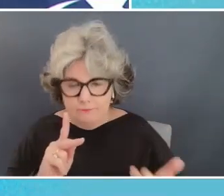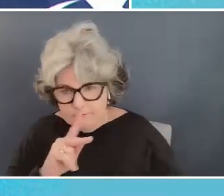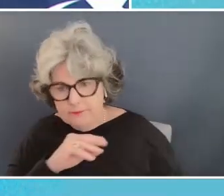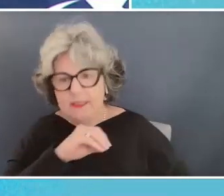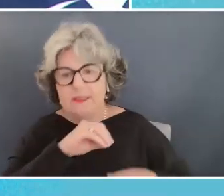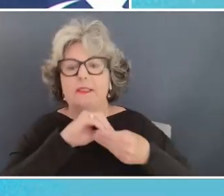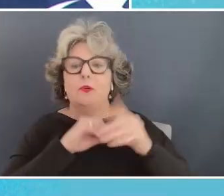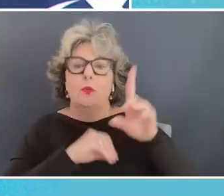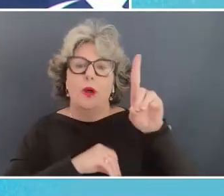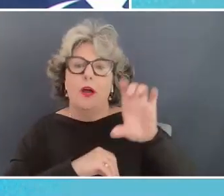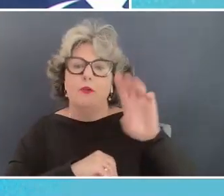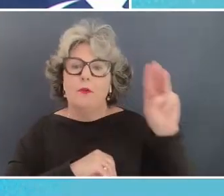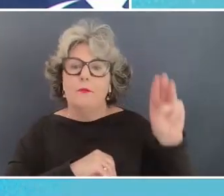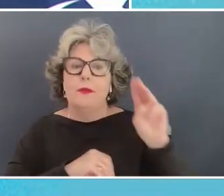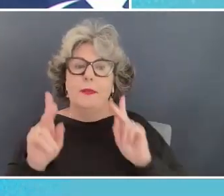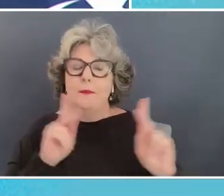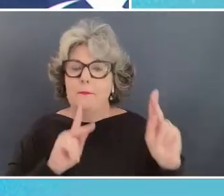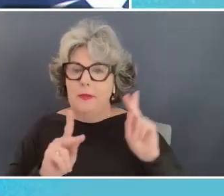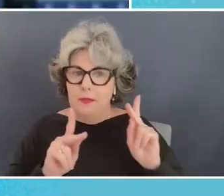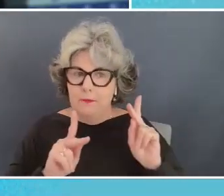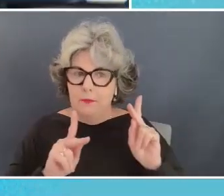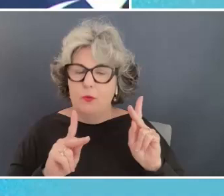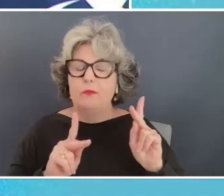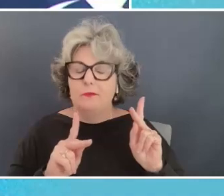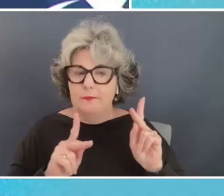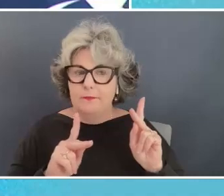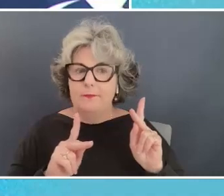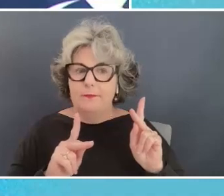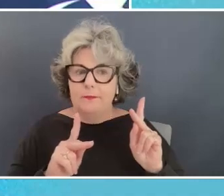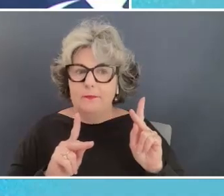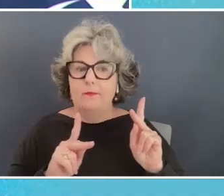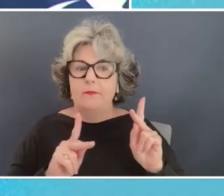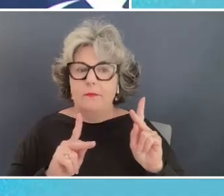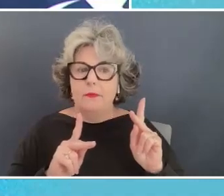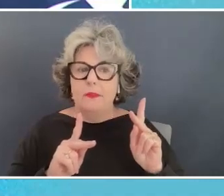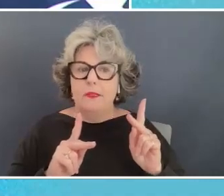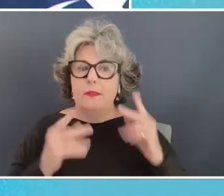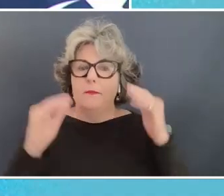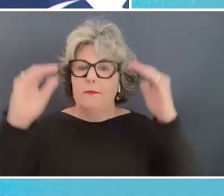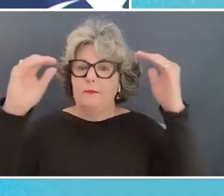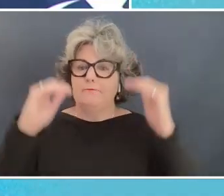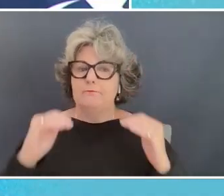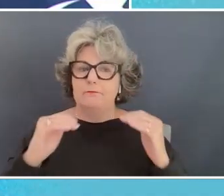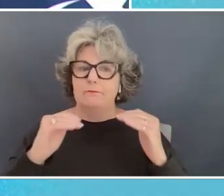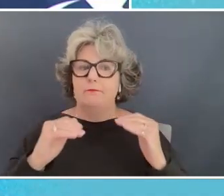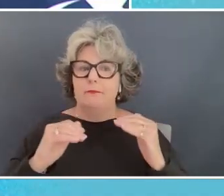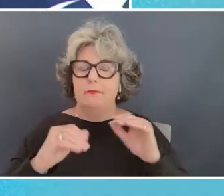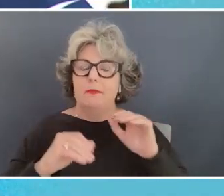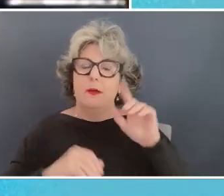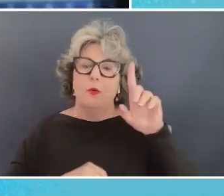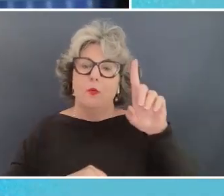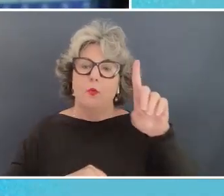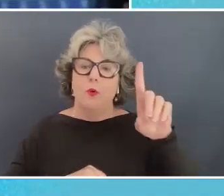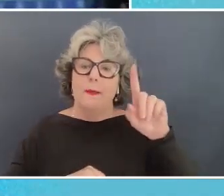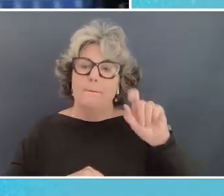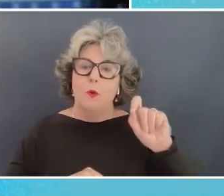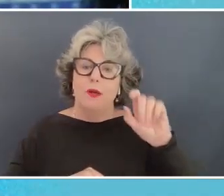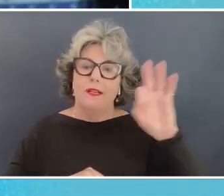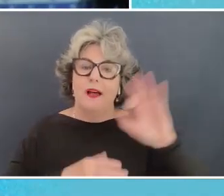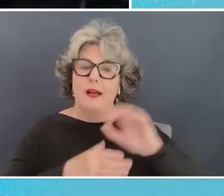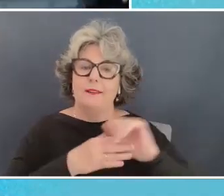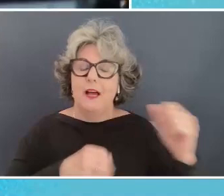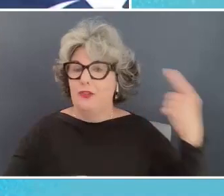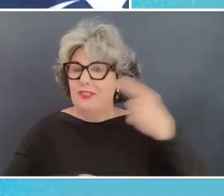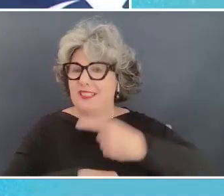to what we had already before that went back to poverty living on less than 1.9 dollars a day um